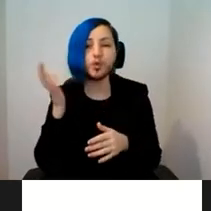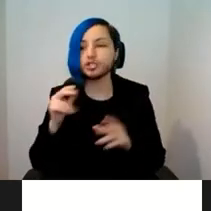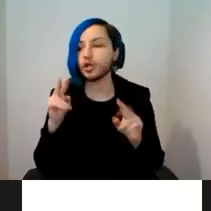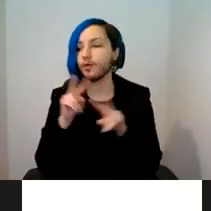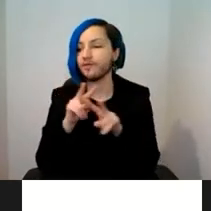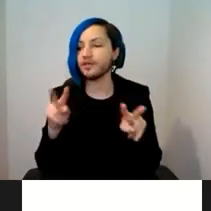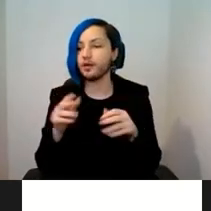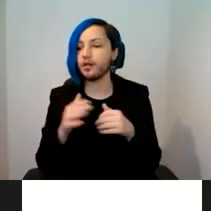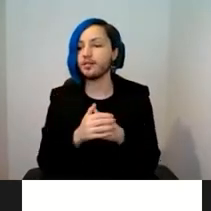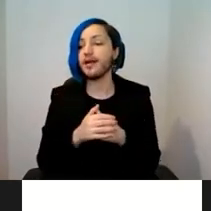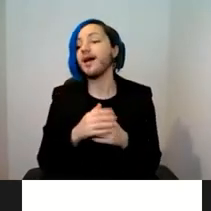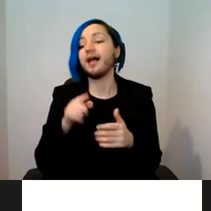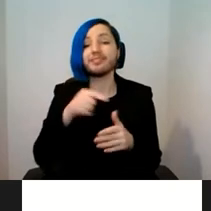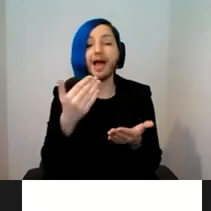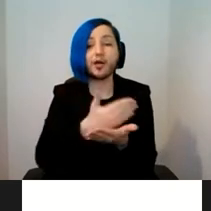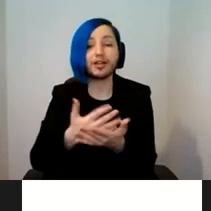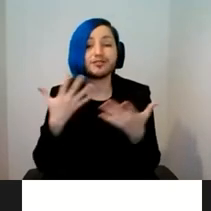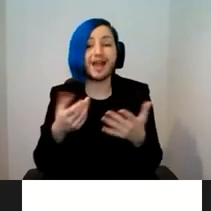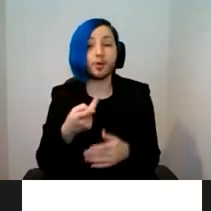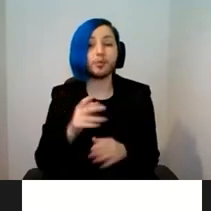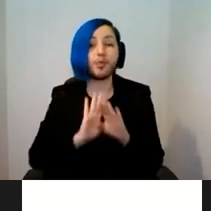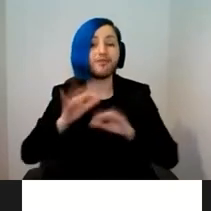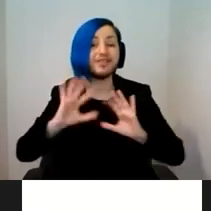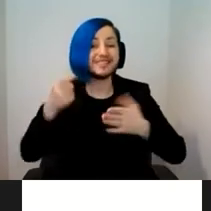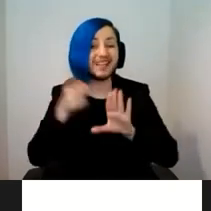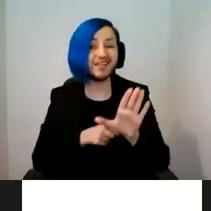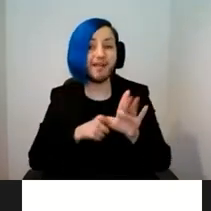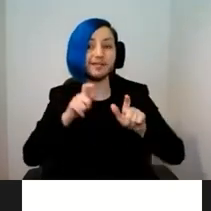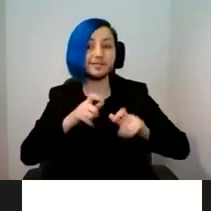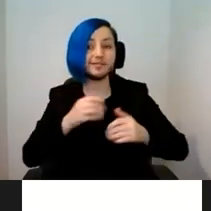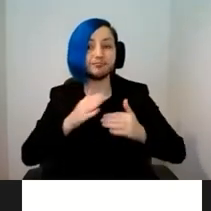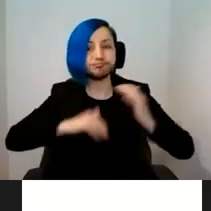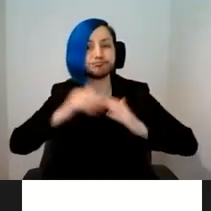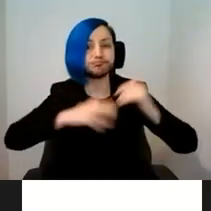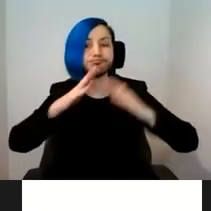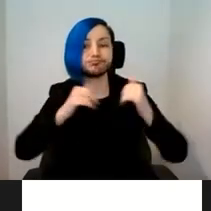in its second decade. So if I could ask Stephen to please share his slides.